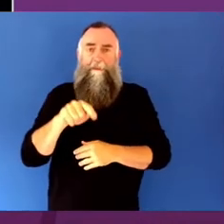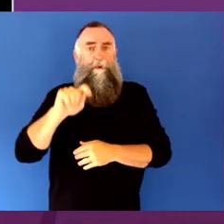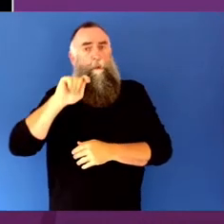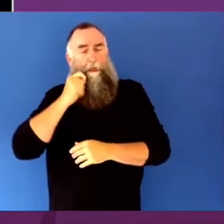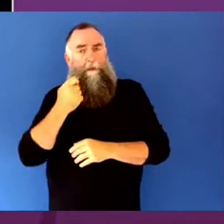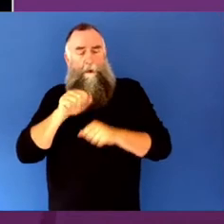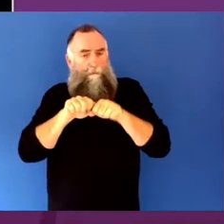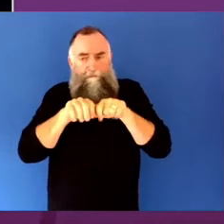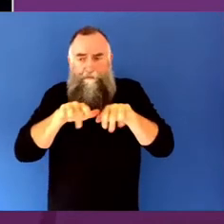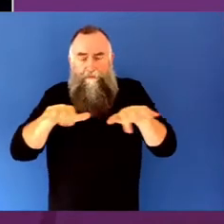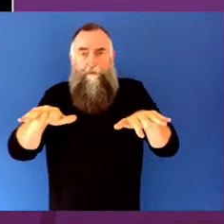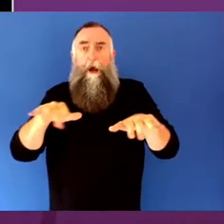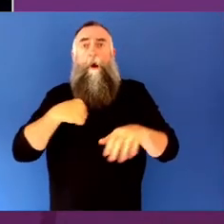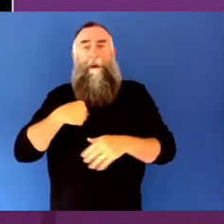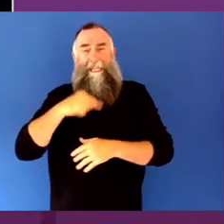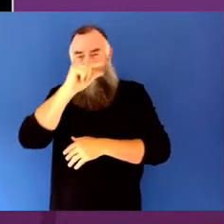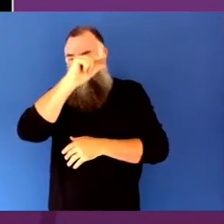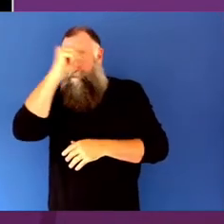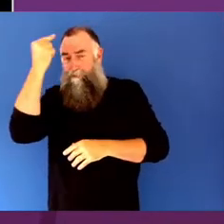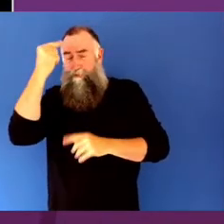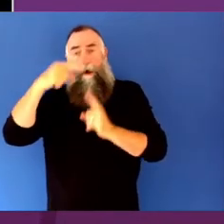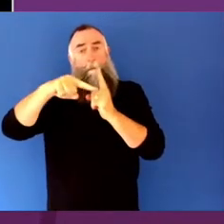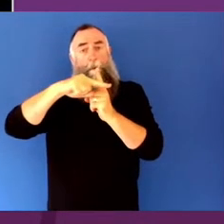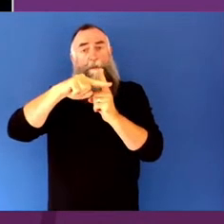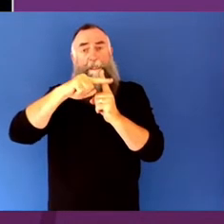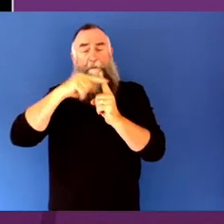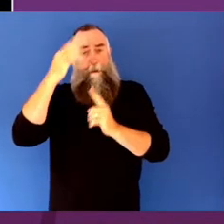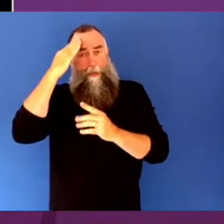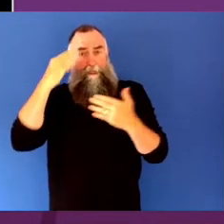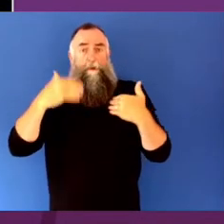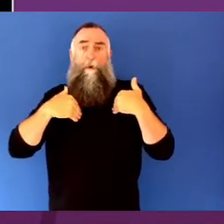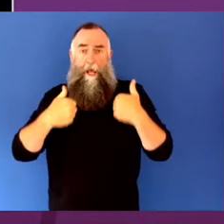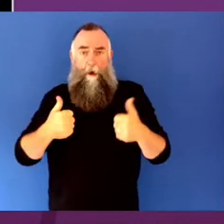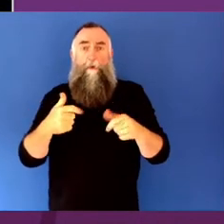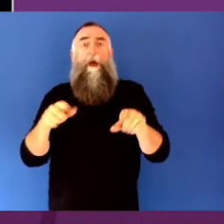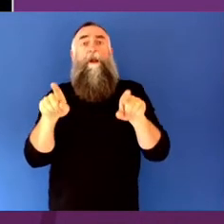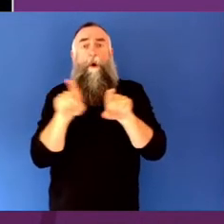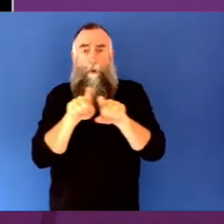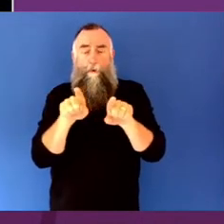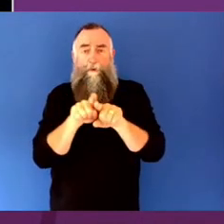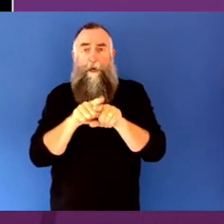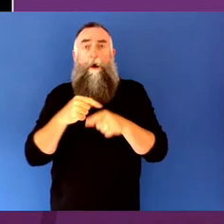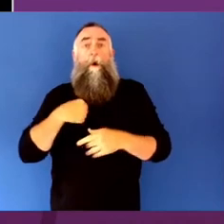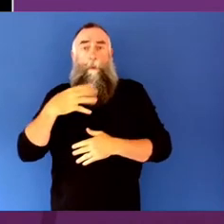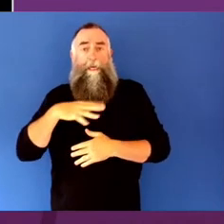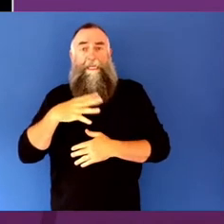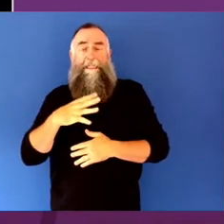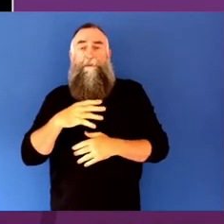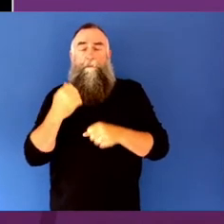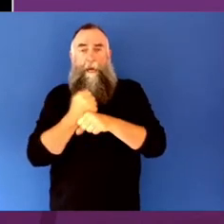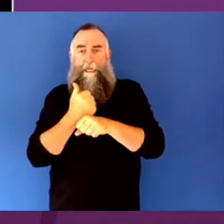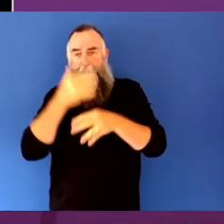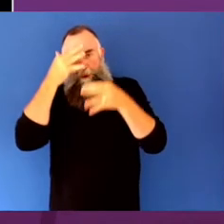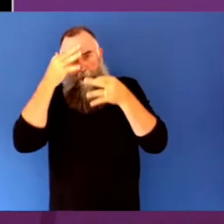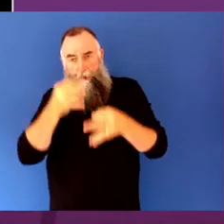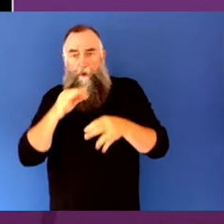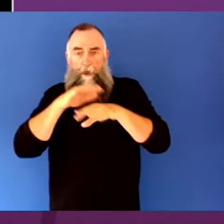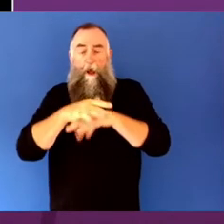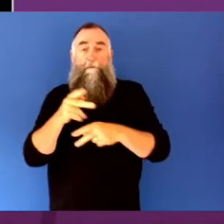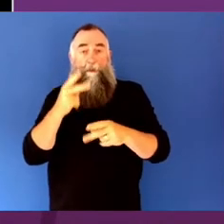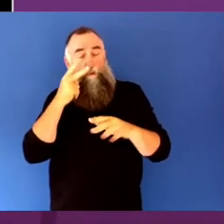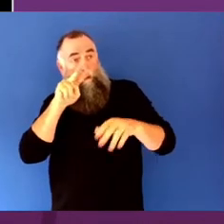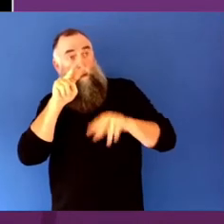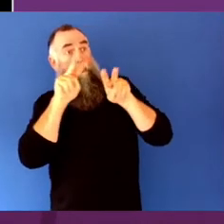mental health outcomes, as well as all of the other good reasons why we might want to go and see a show. What I particularly